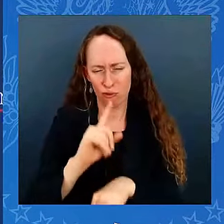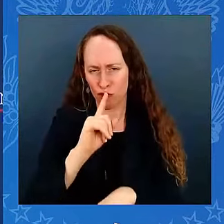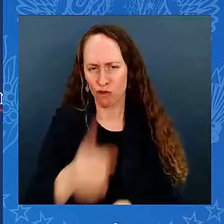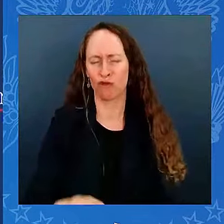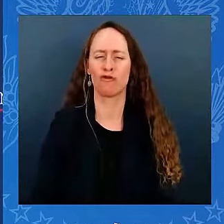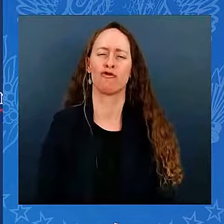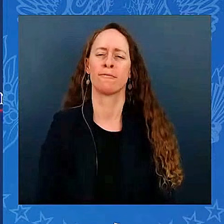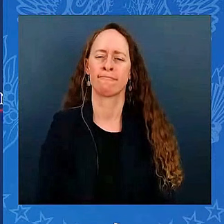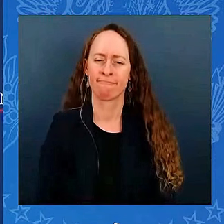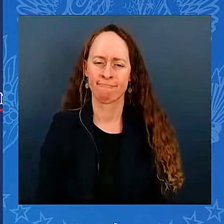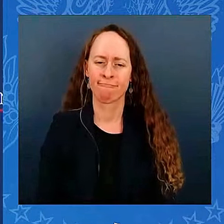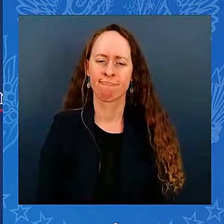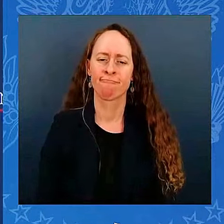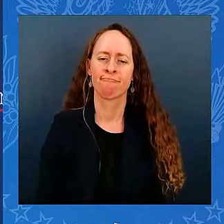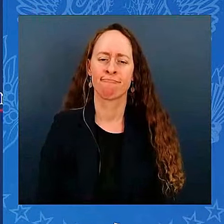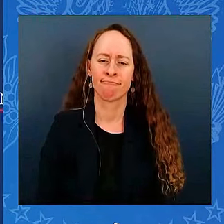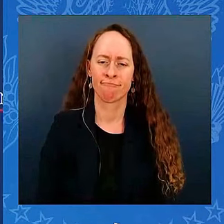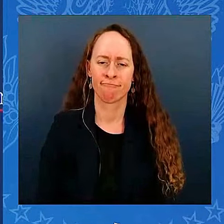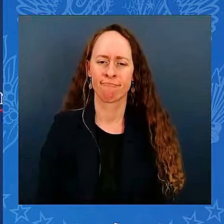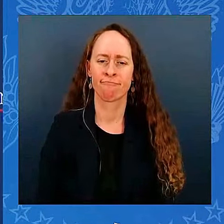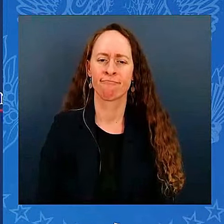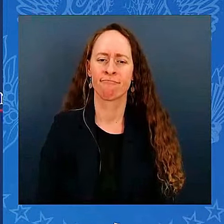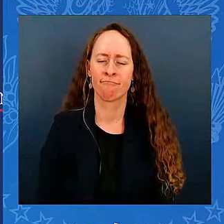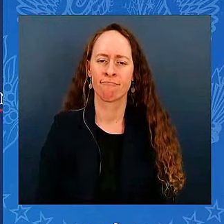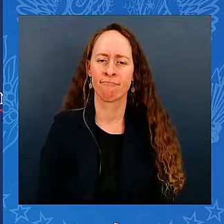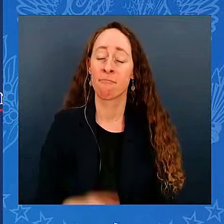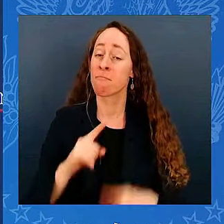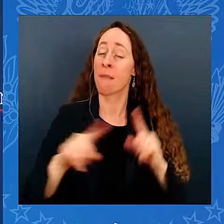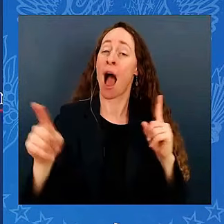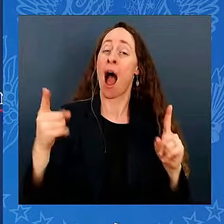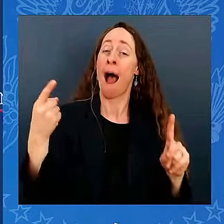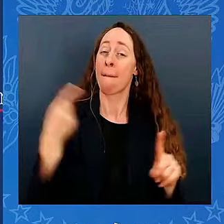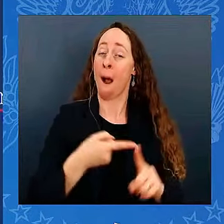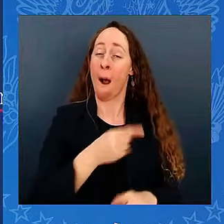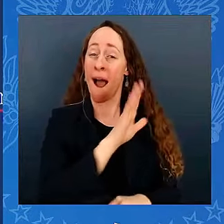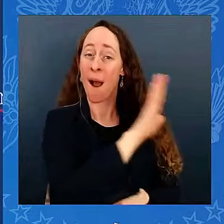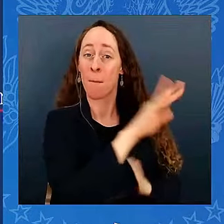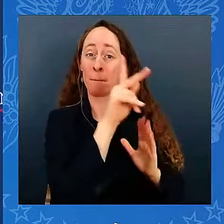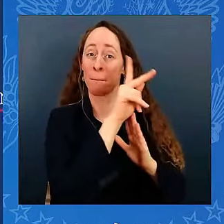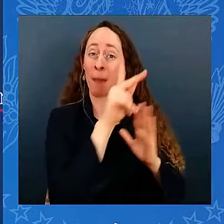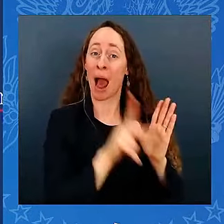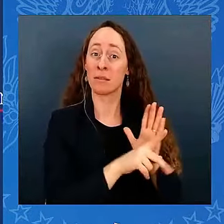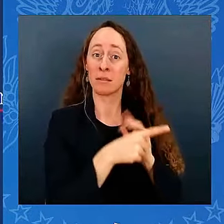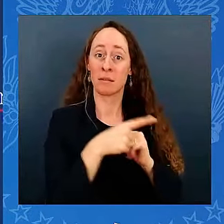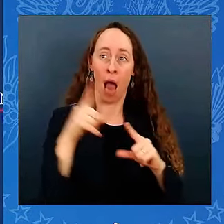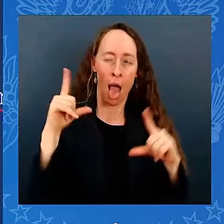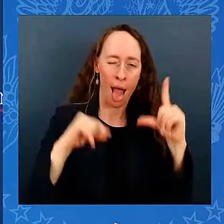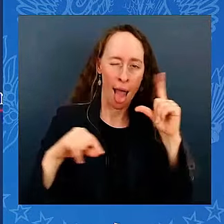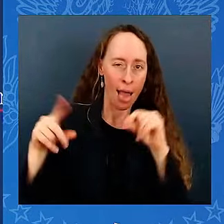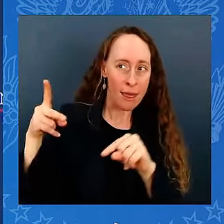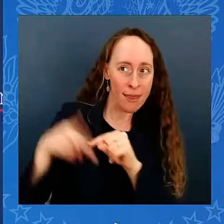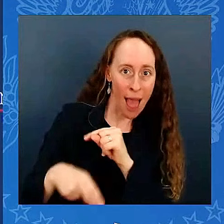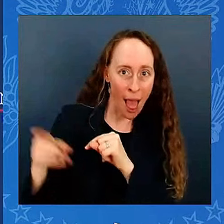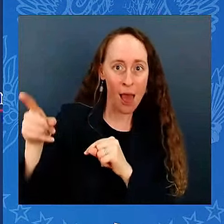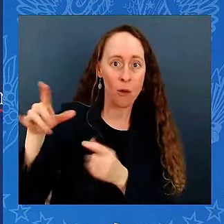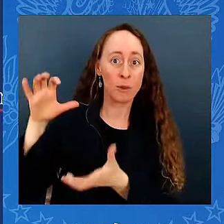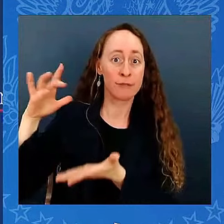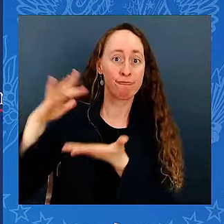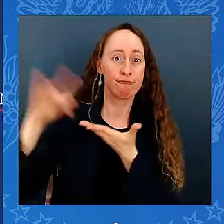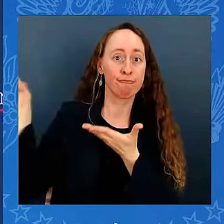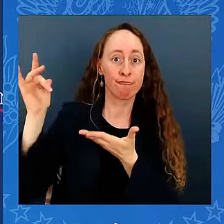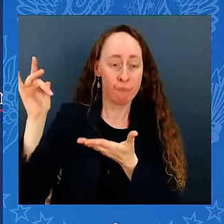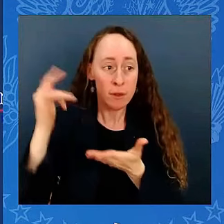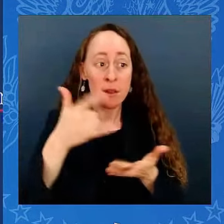But what did his policies do? Increase the federal deficit significantly more than any other previous presidential